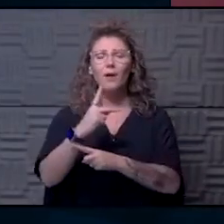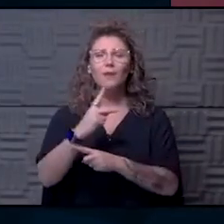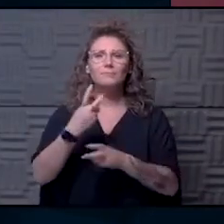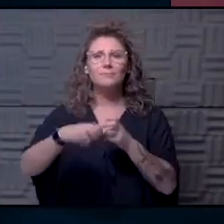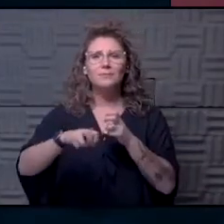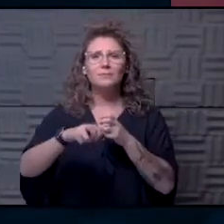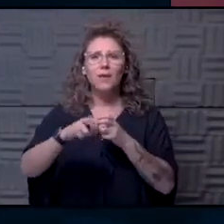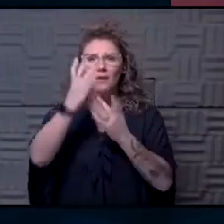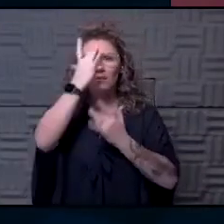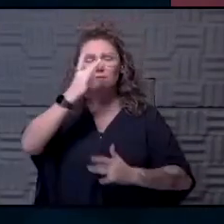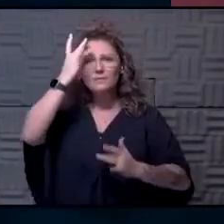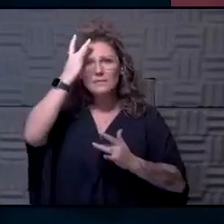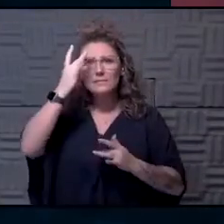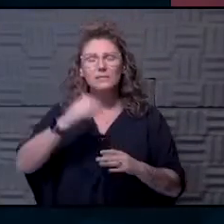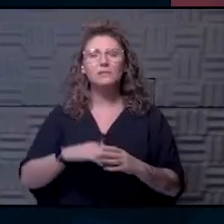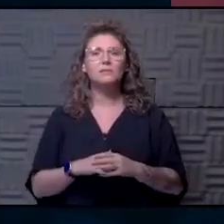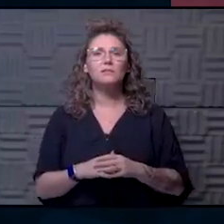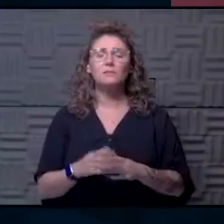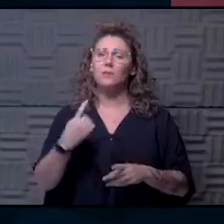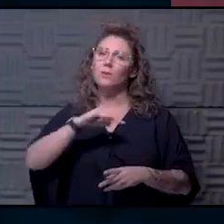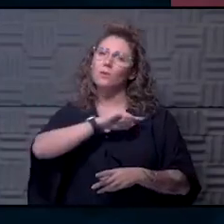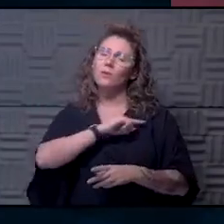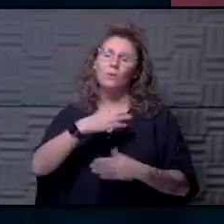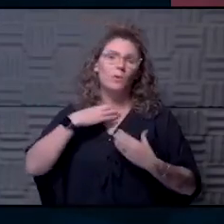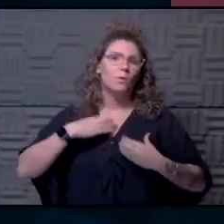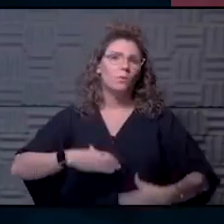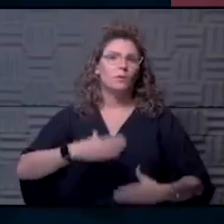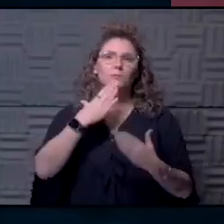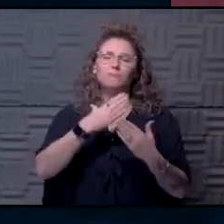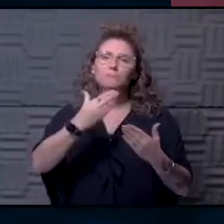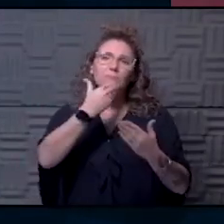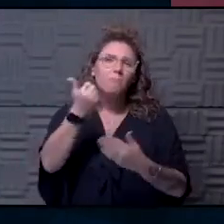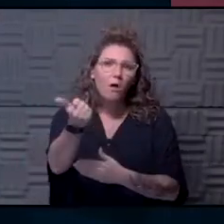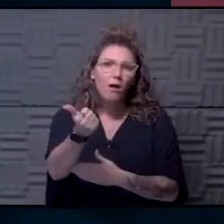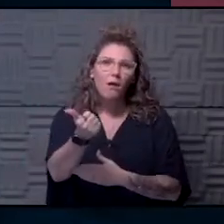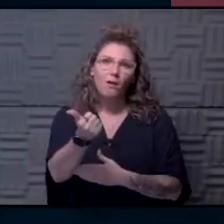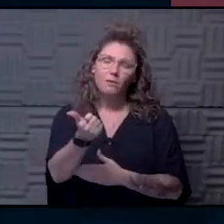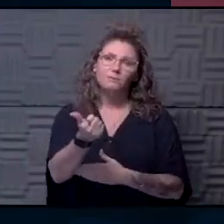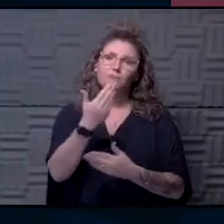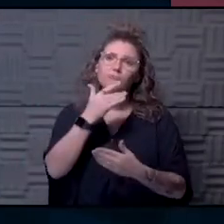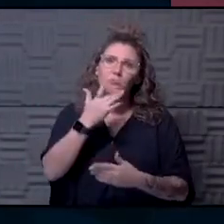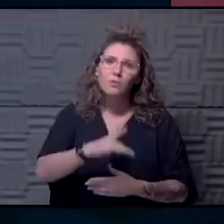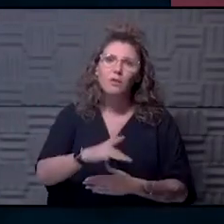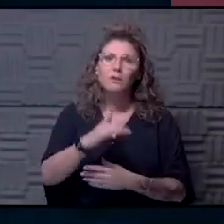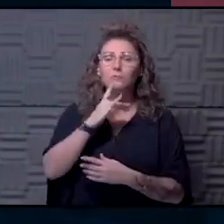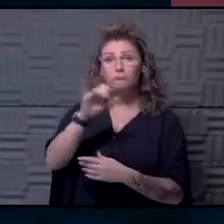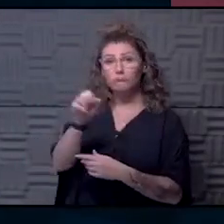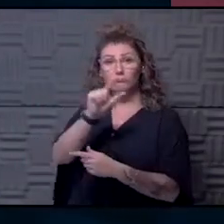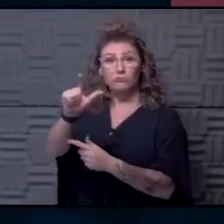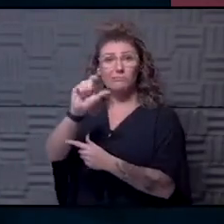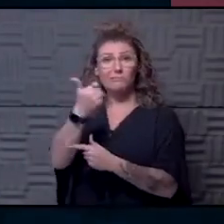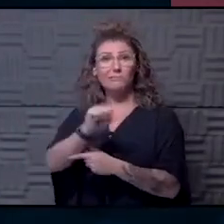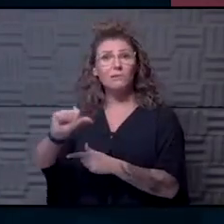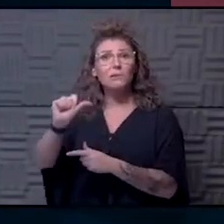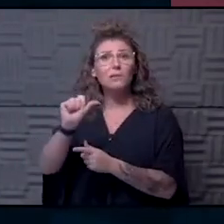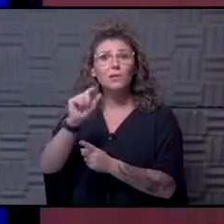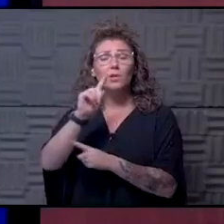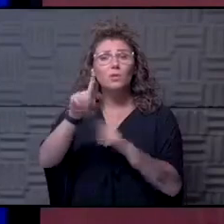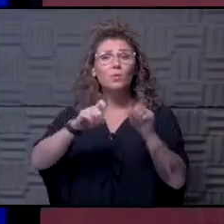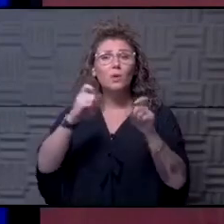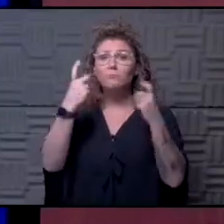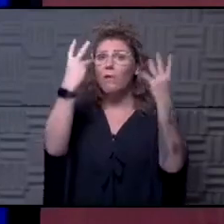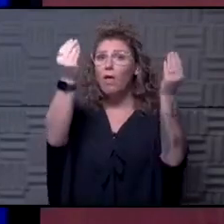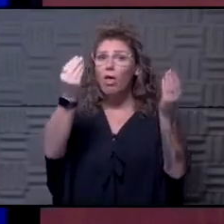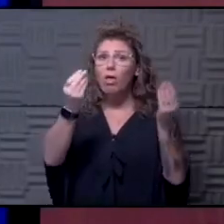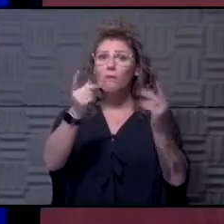disease. And, and we wish you, of course, the best. So, well, Jill, let's see if there are questions out there this morning that we want to get to